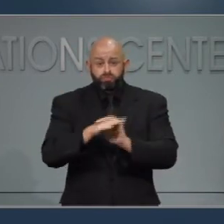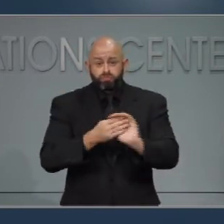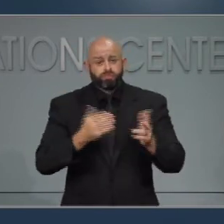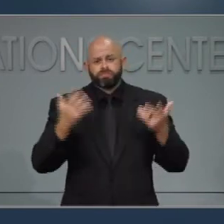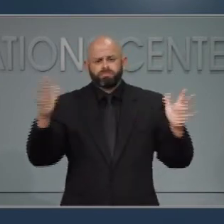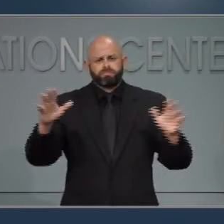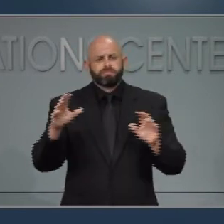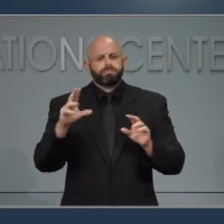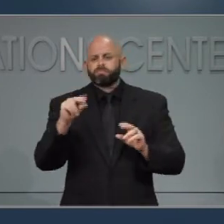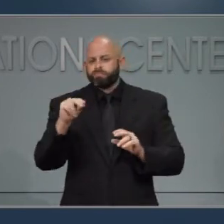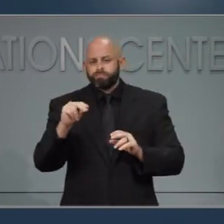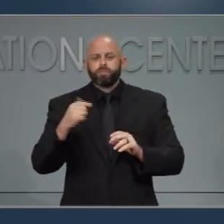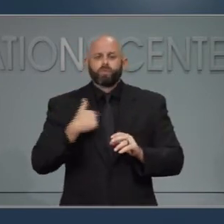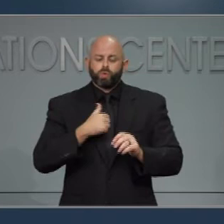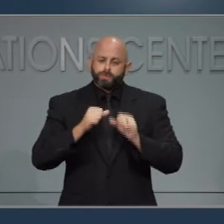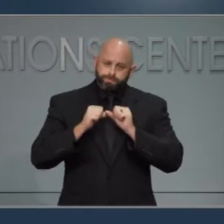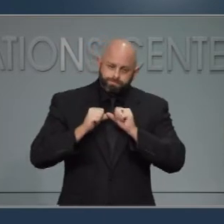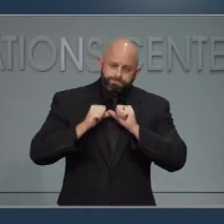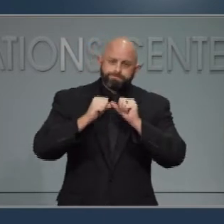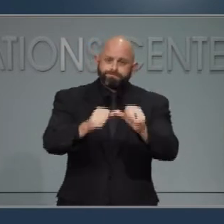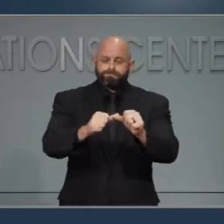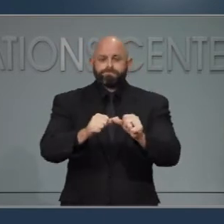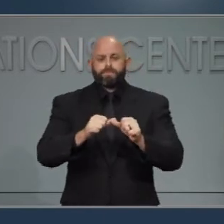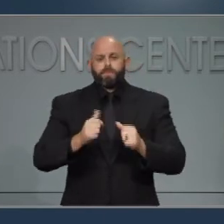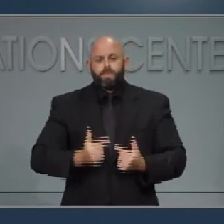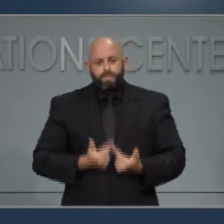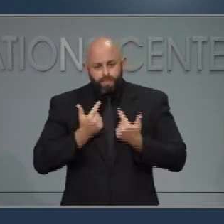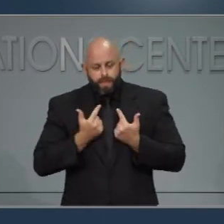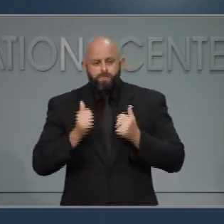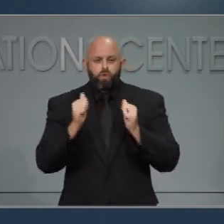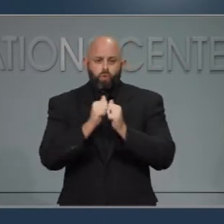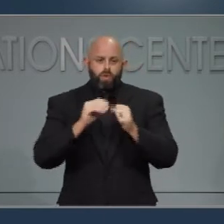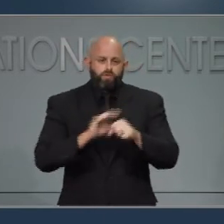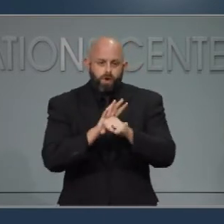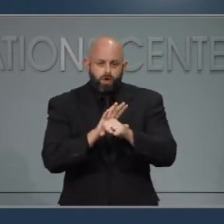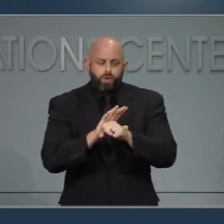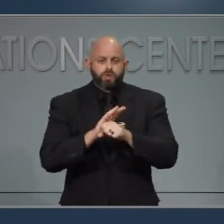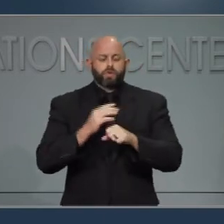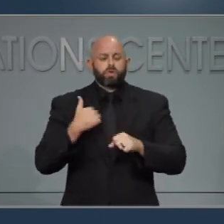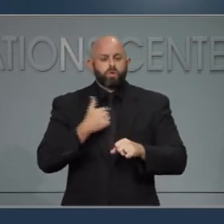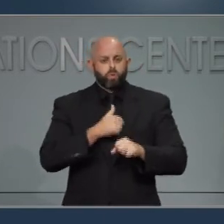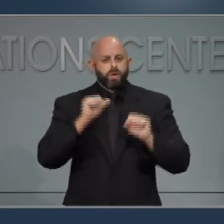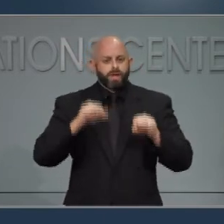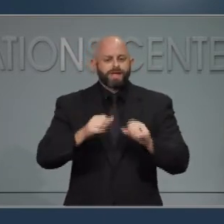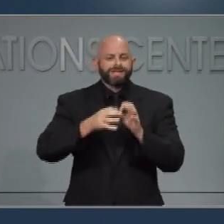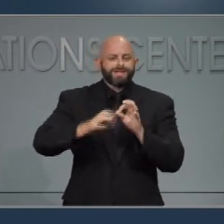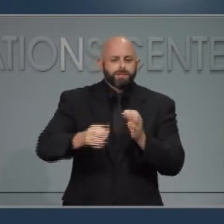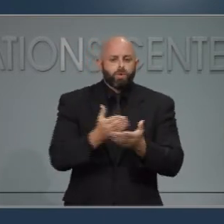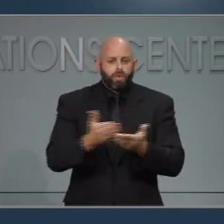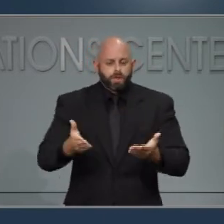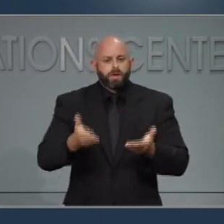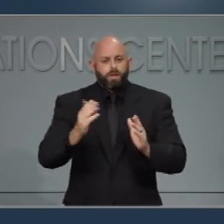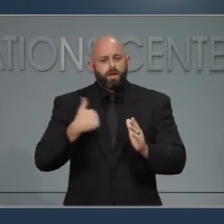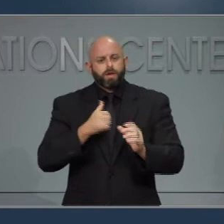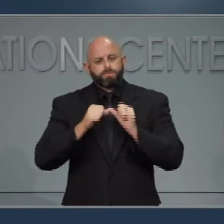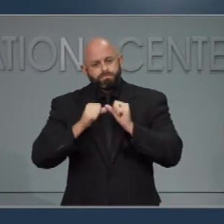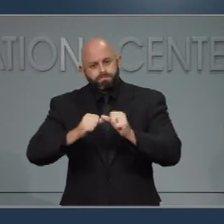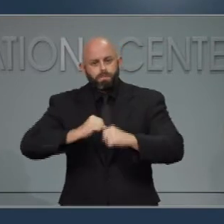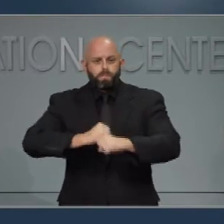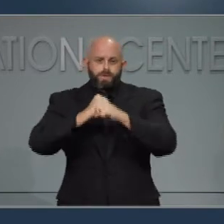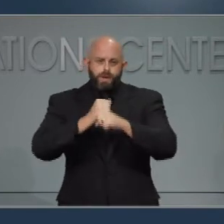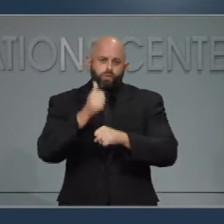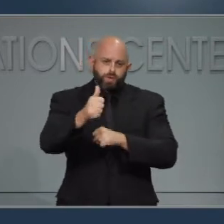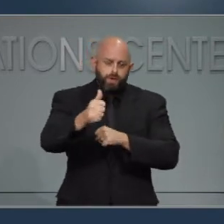false forced to live alongside this virus, we can all take simple actions that will allow us to keep taking steps to protect our